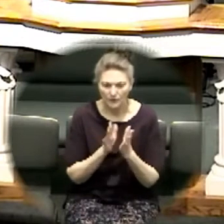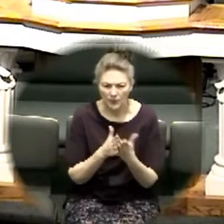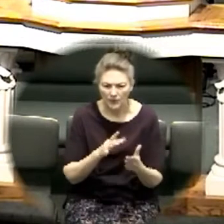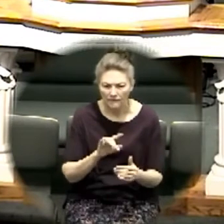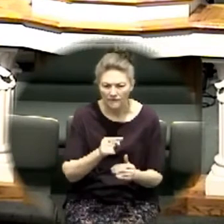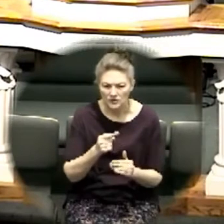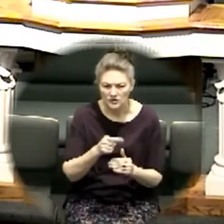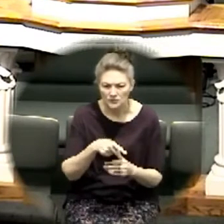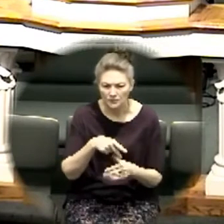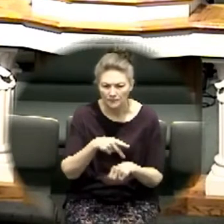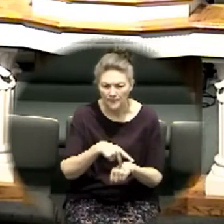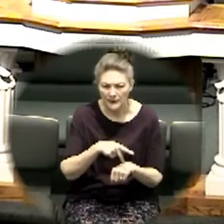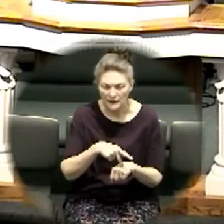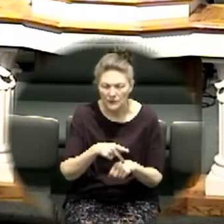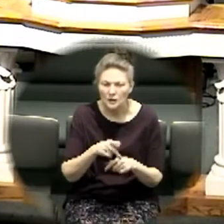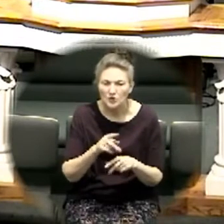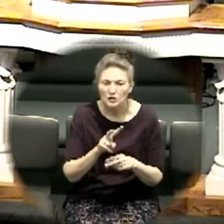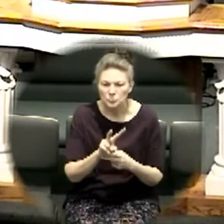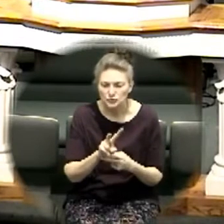chosen generation you are